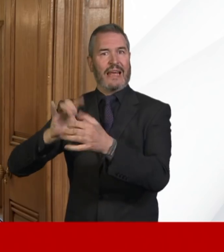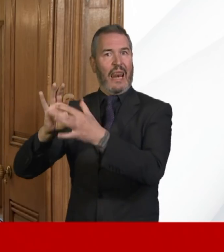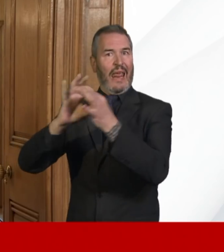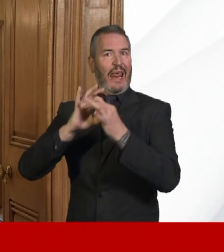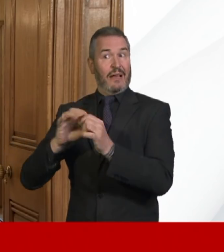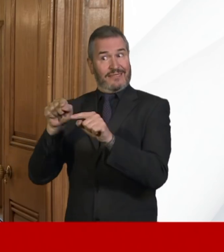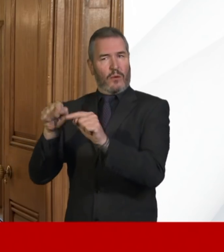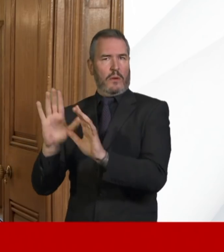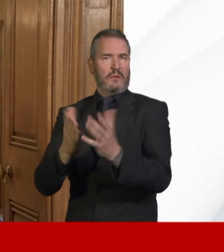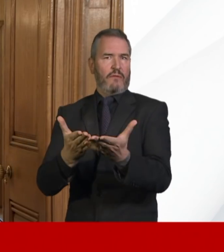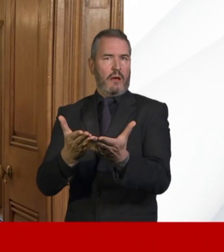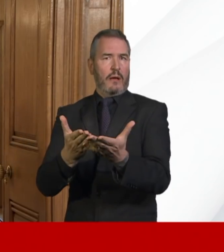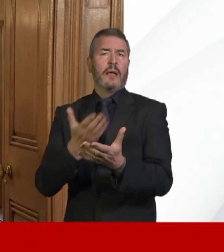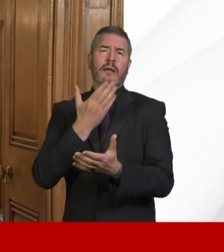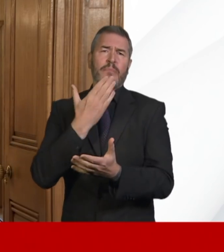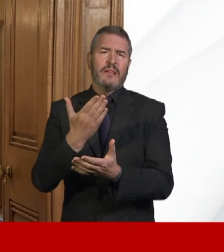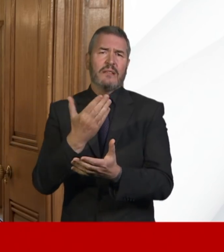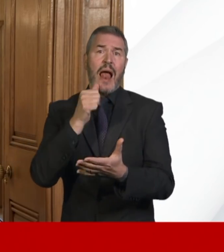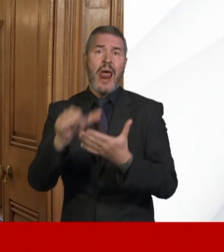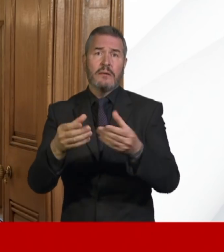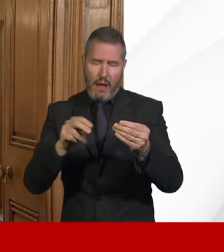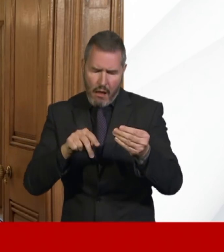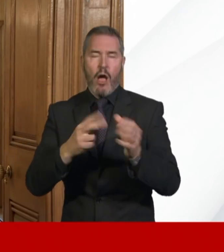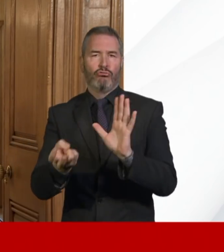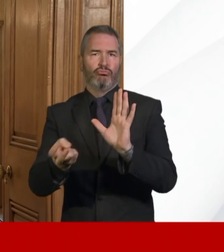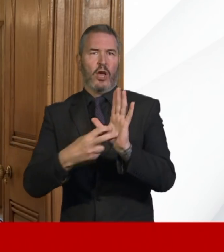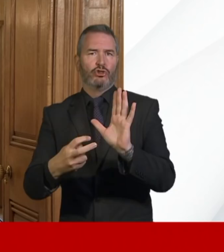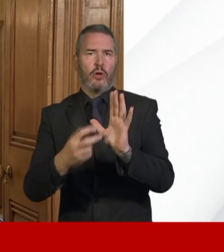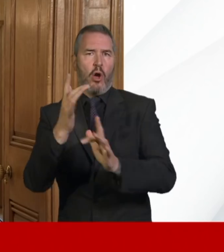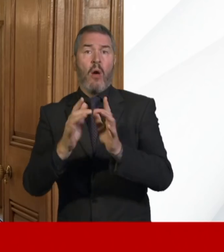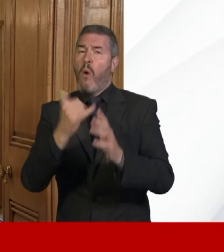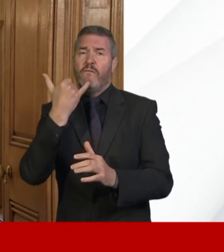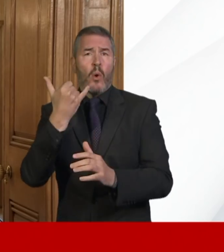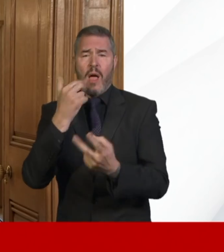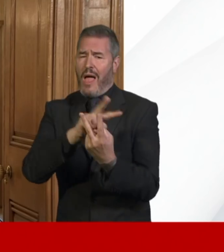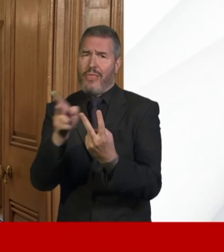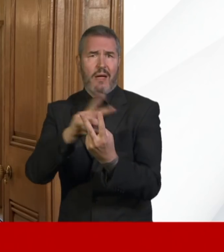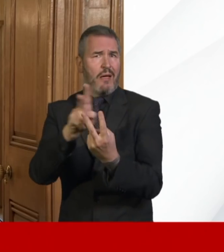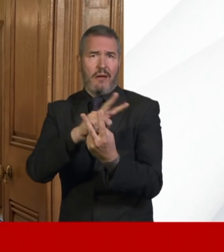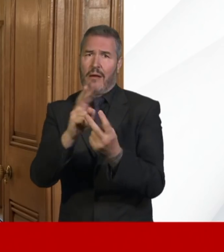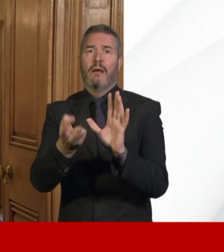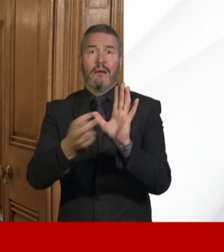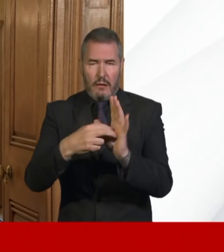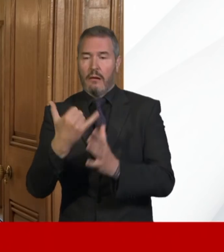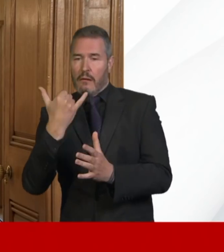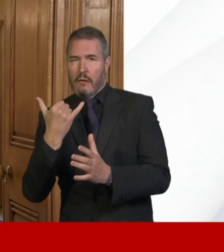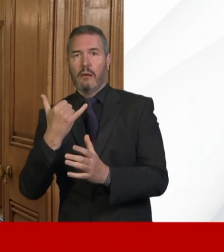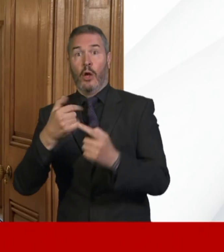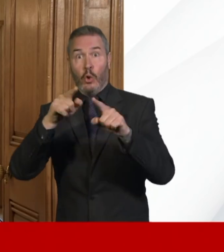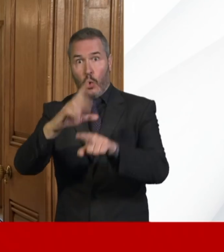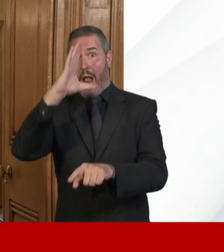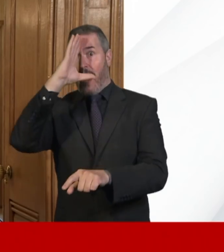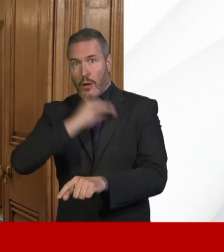And if you register online or using the phone service that we've set up, letting us know